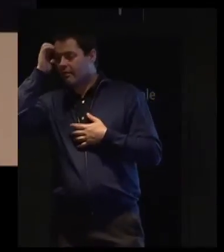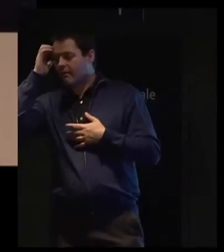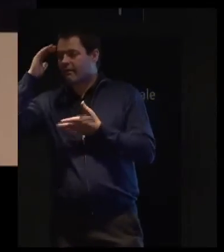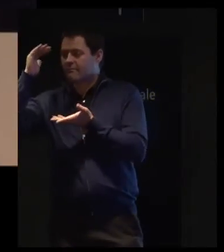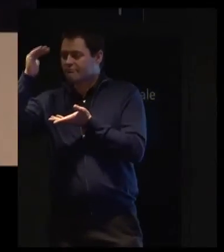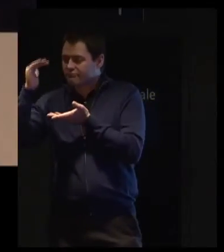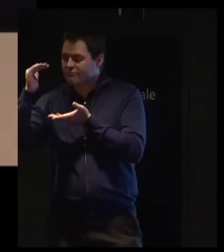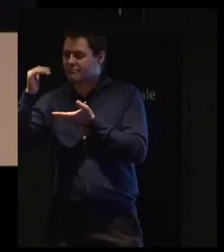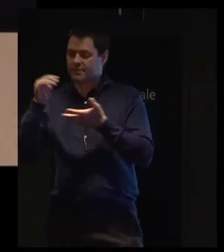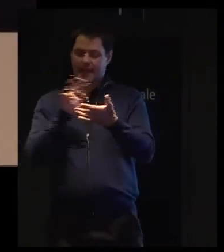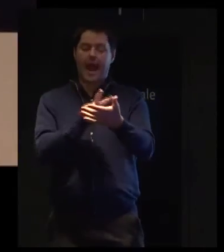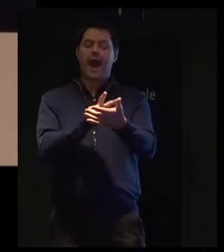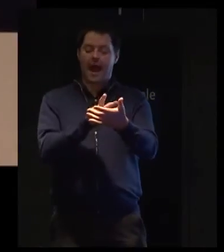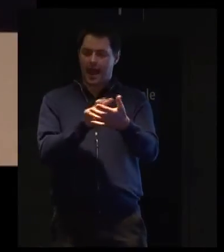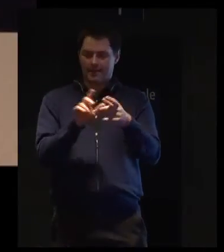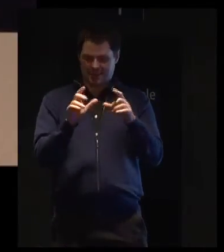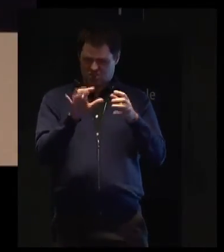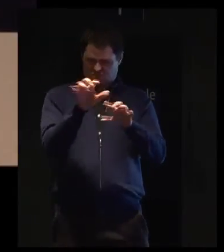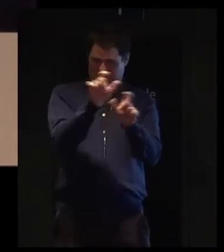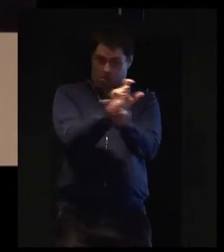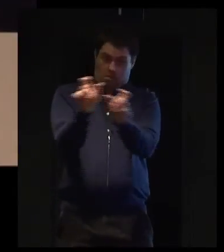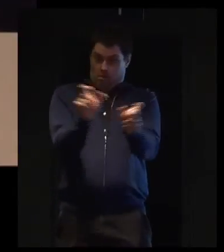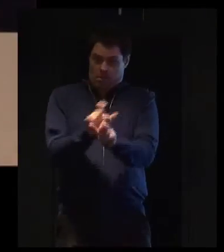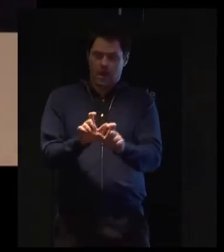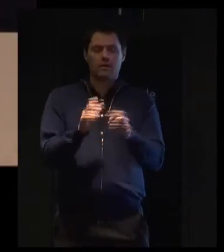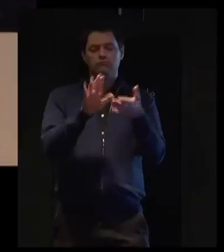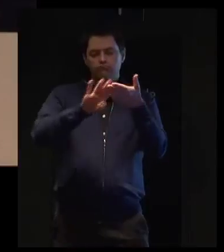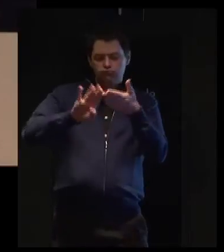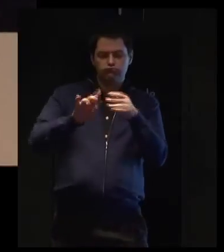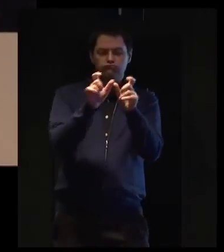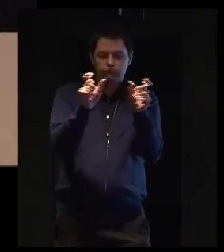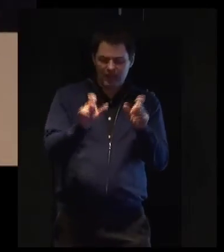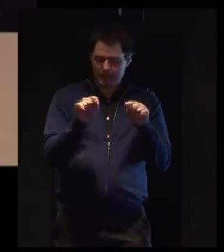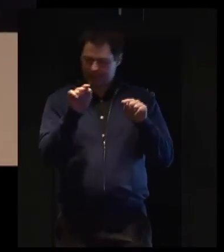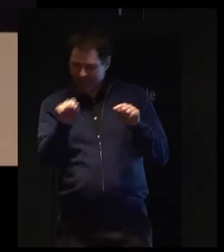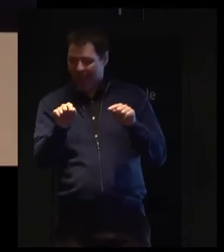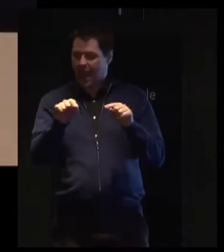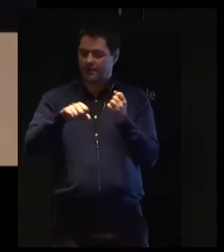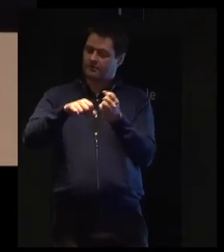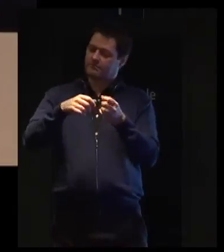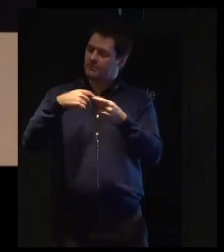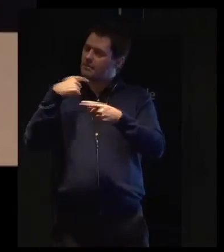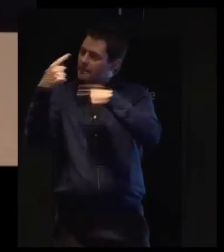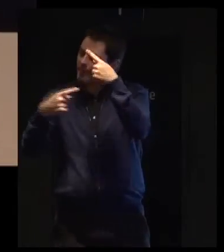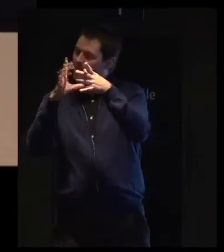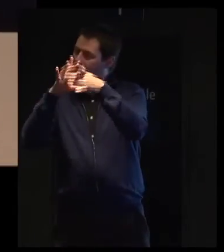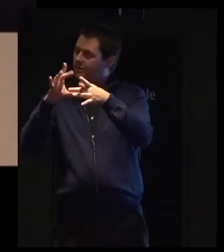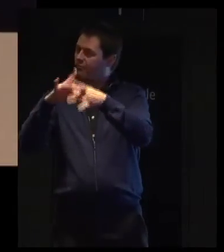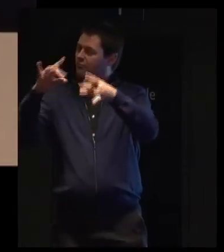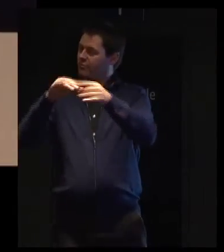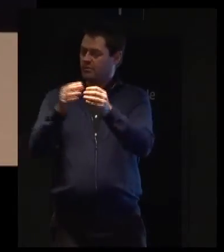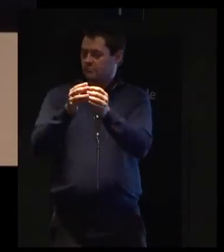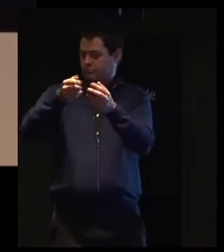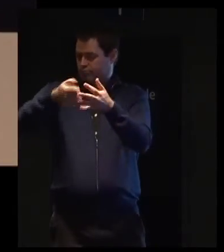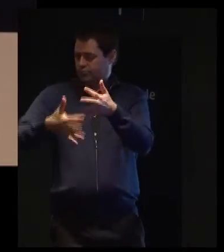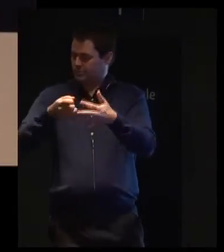Text is edited to simplify it and added explanations for any complex words are added or omitted.